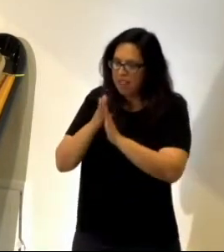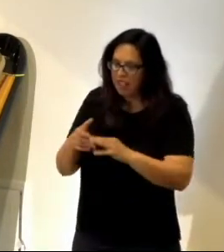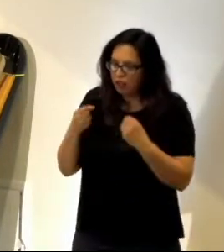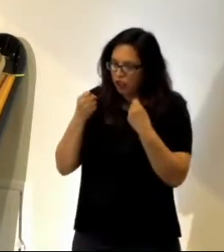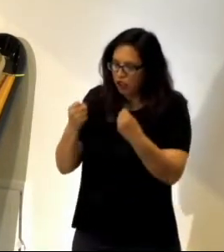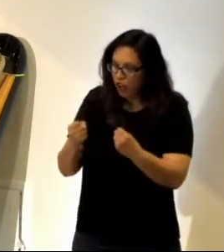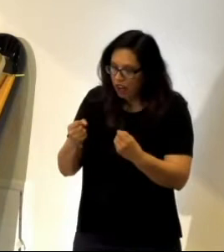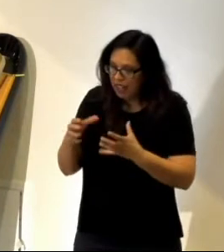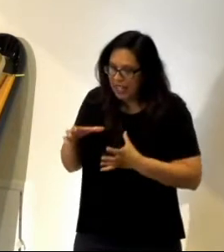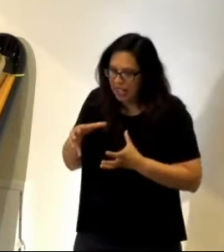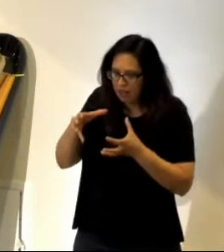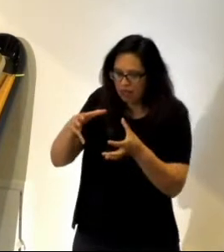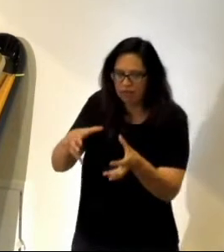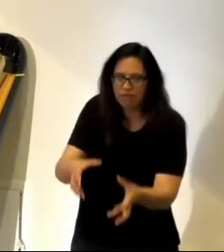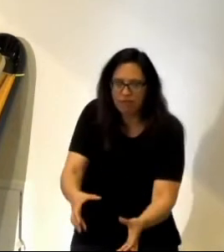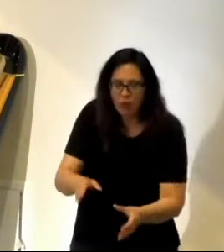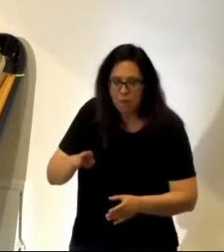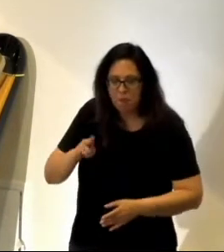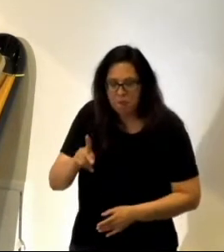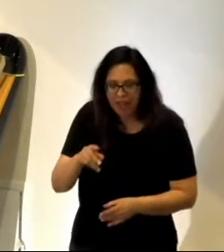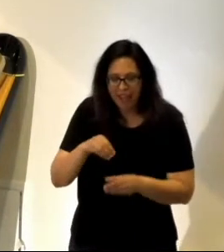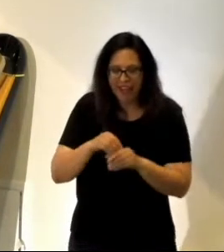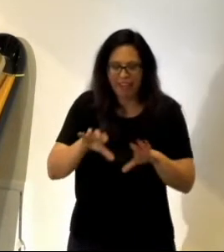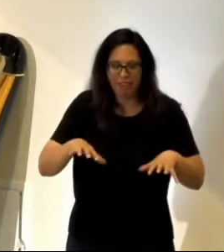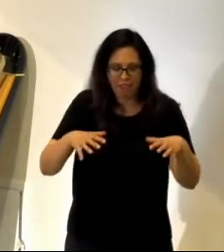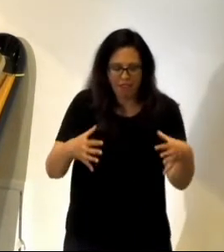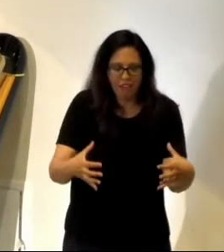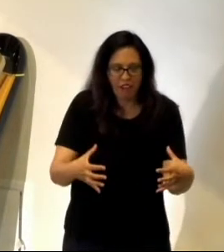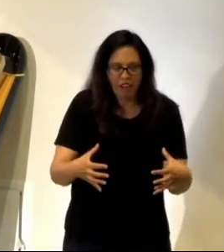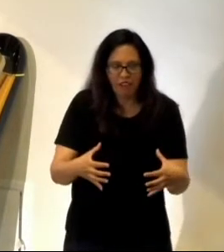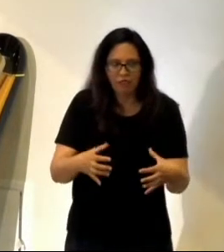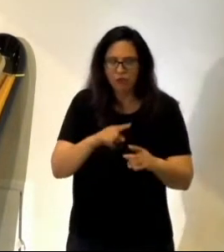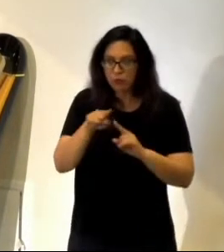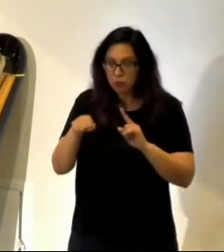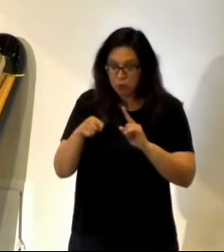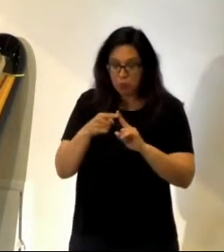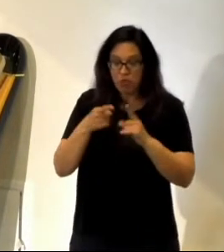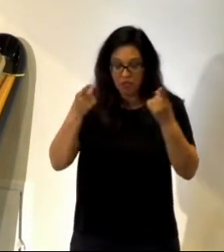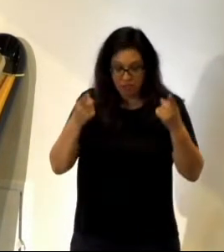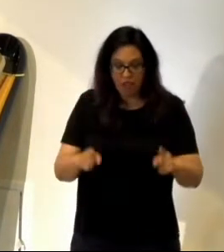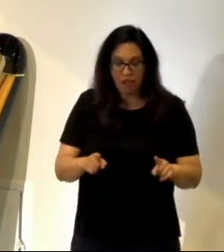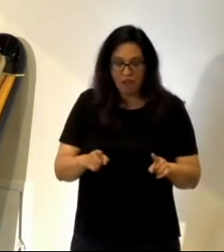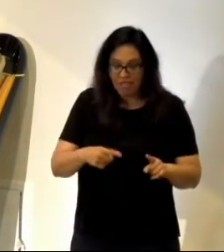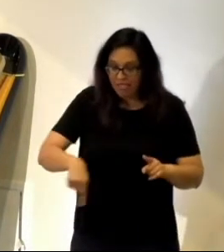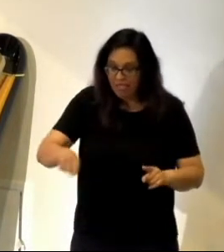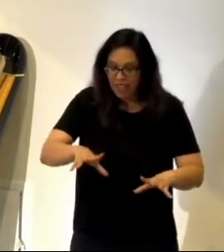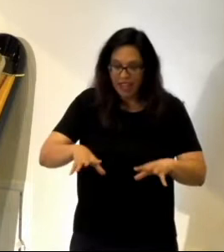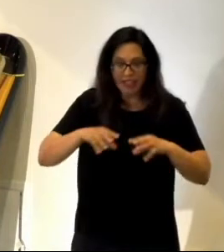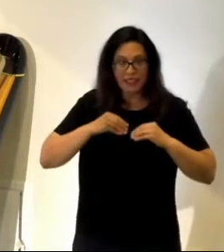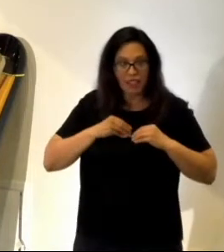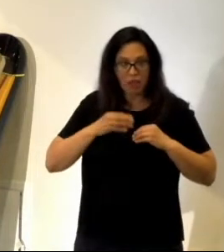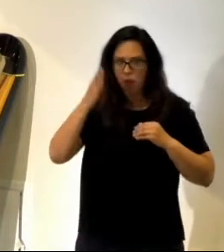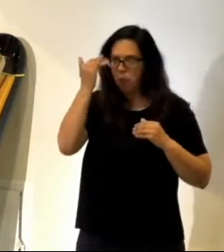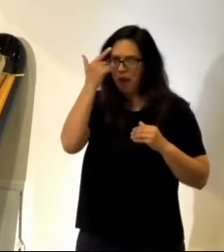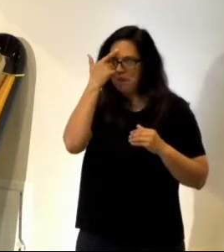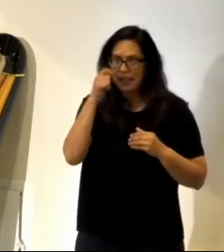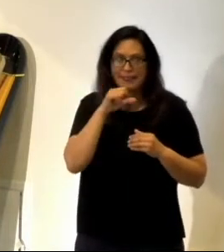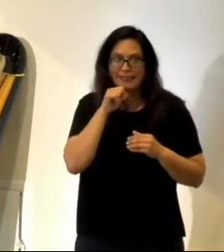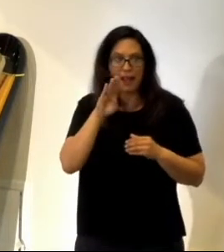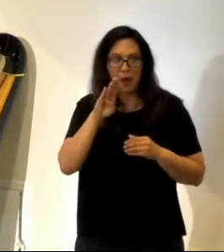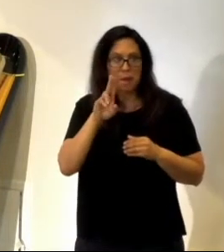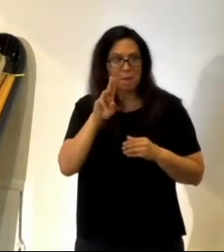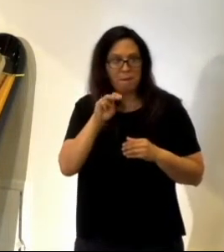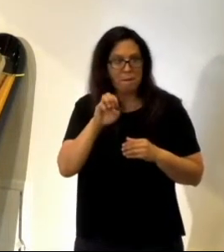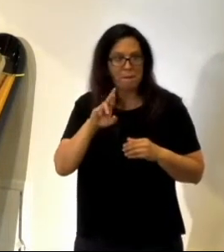reintroduces it back into the flock. And when he does that, they accept it because it's no longer a bummer